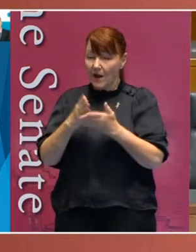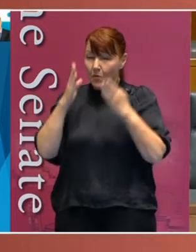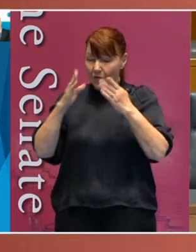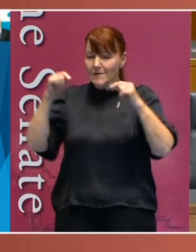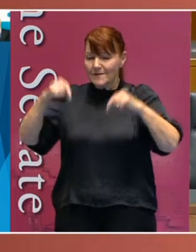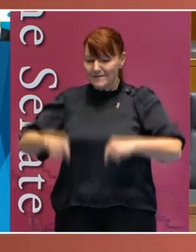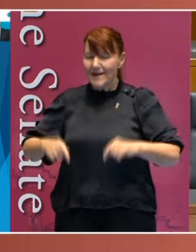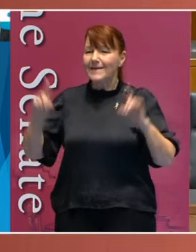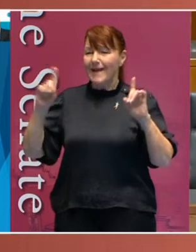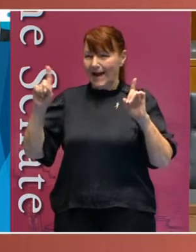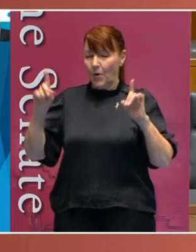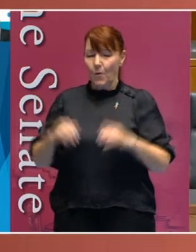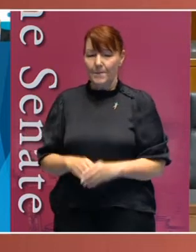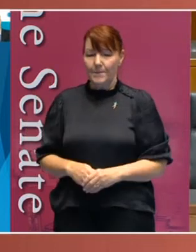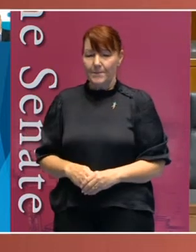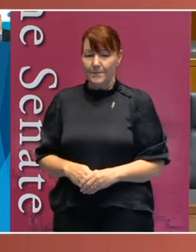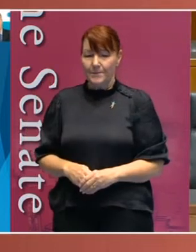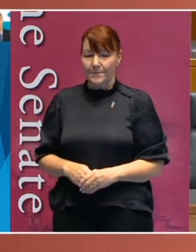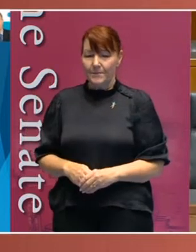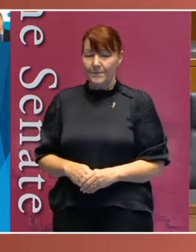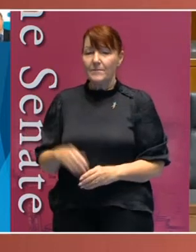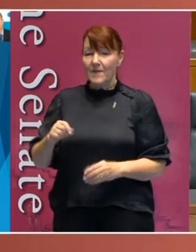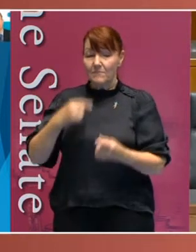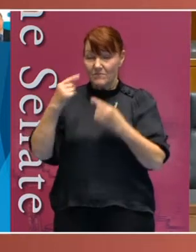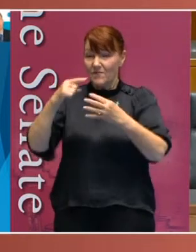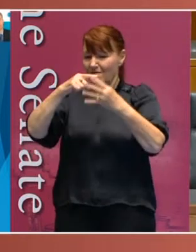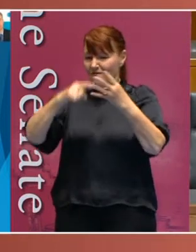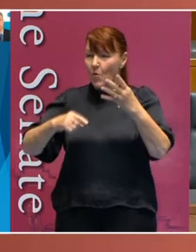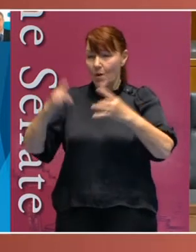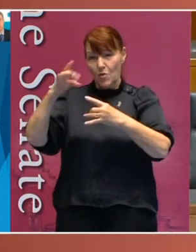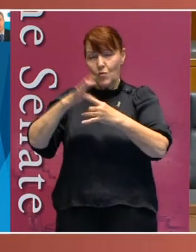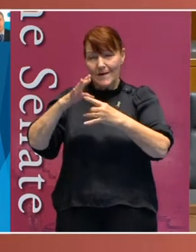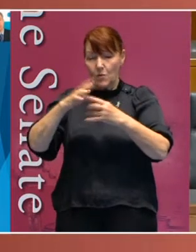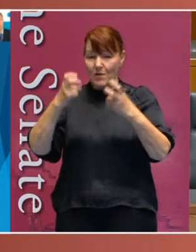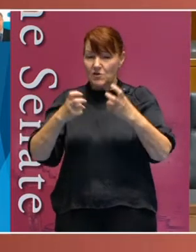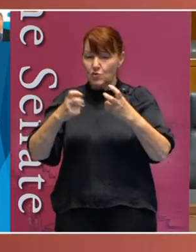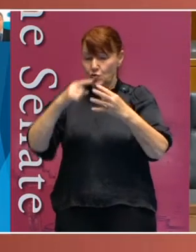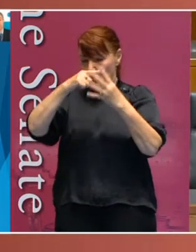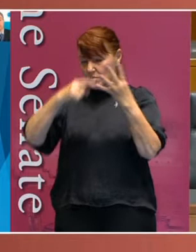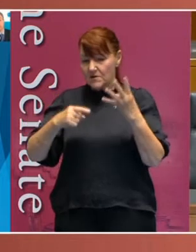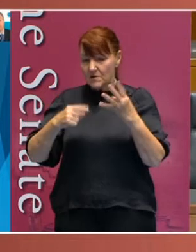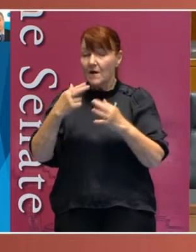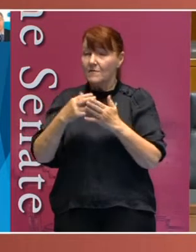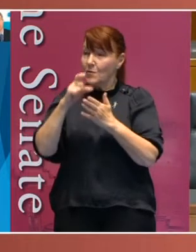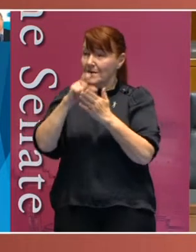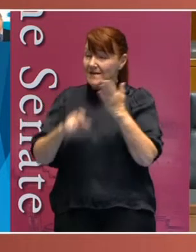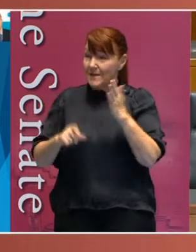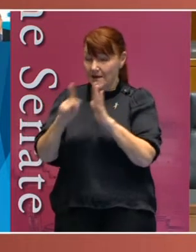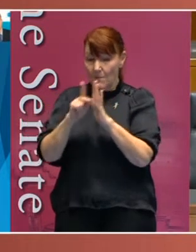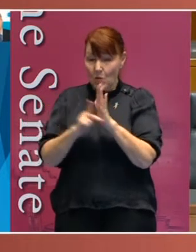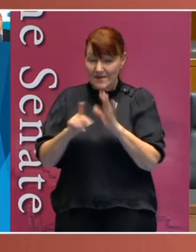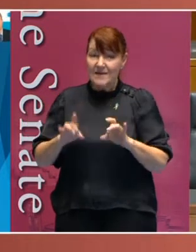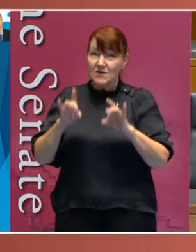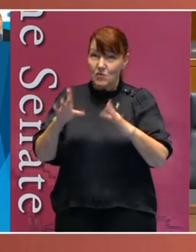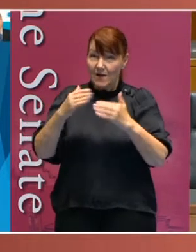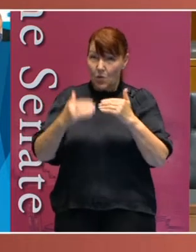now. I articulated four critical issues for disability policy in Australia